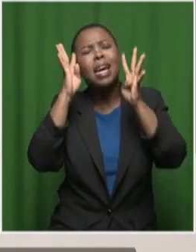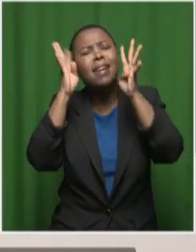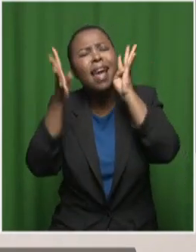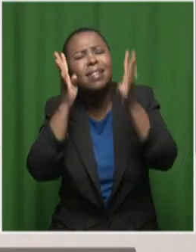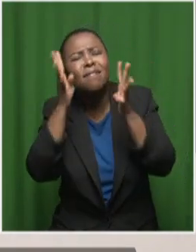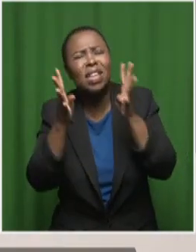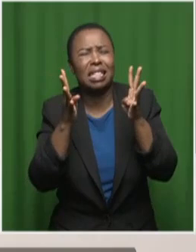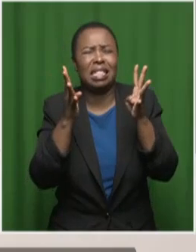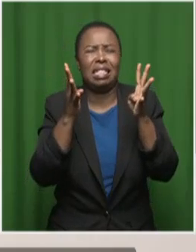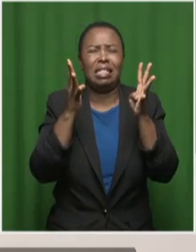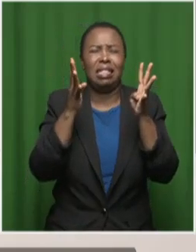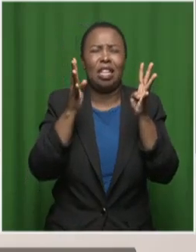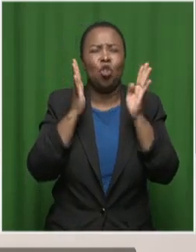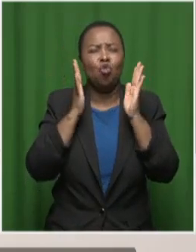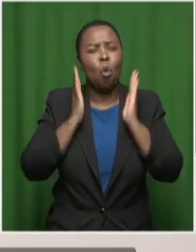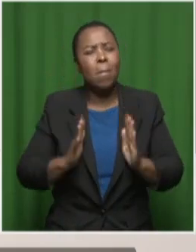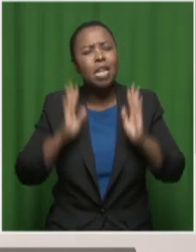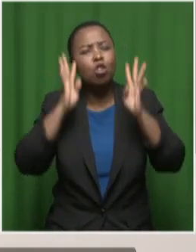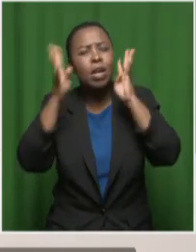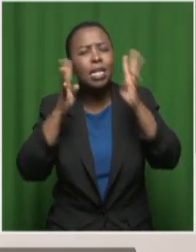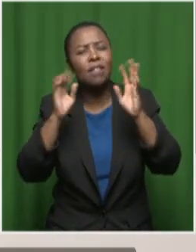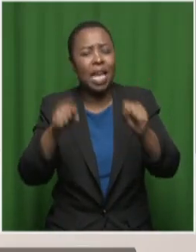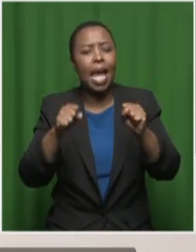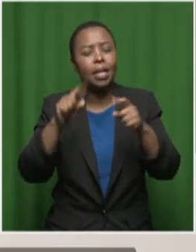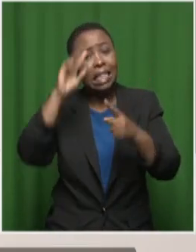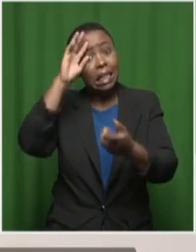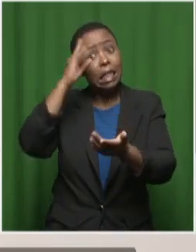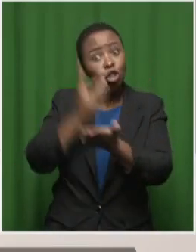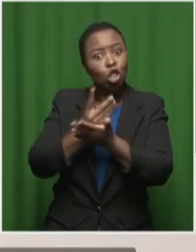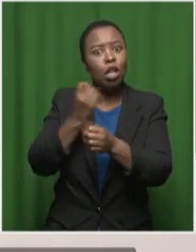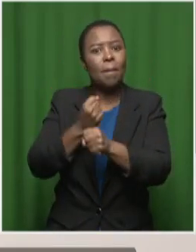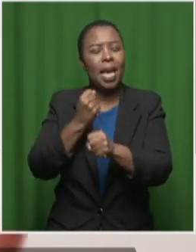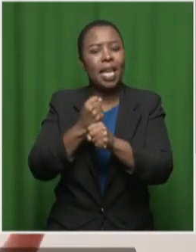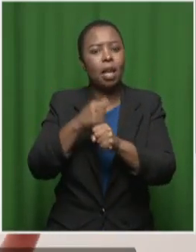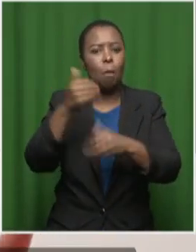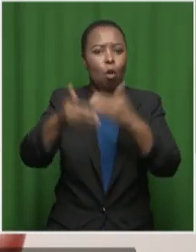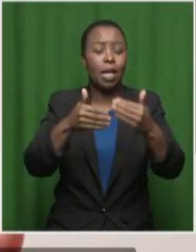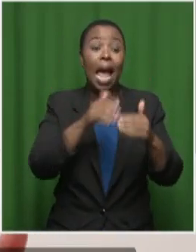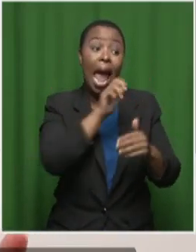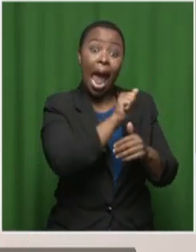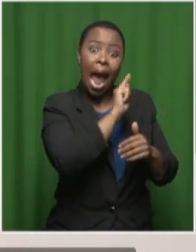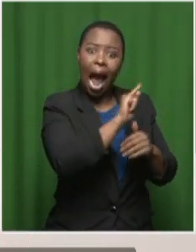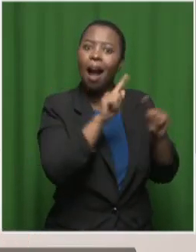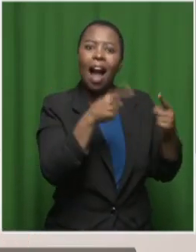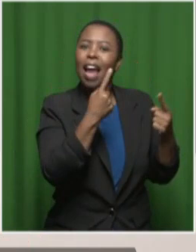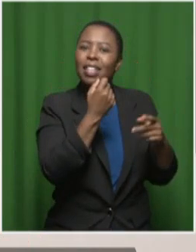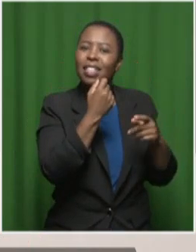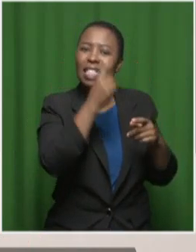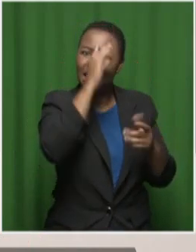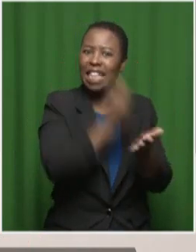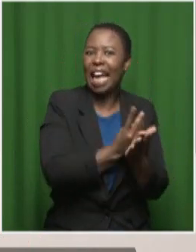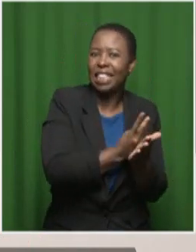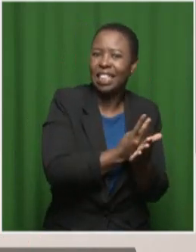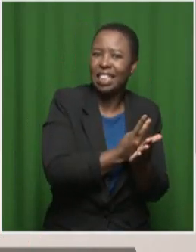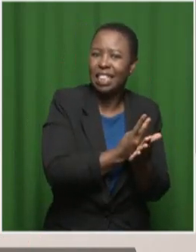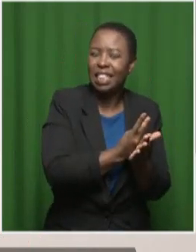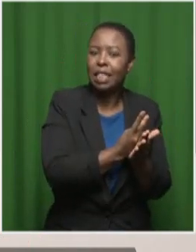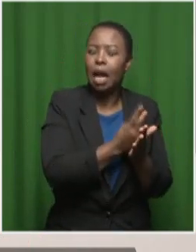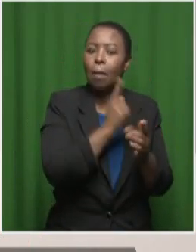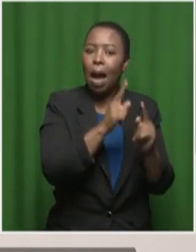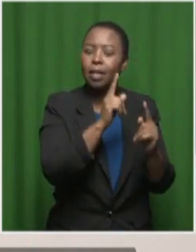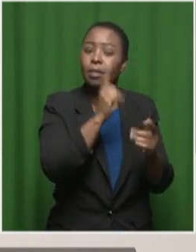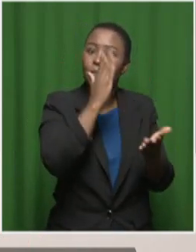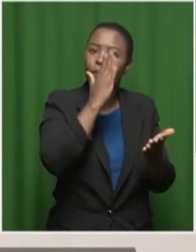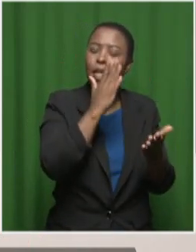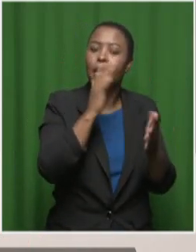ingenuity and decision-making to the process. AI can make decisions, but not as intuitively